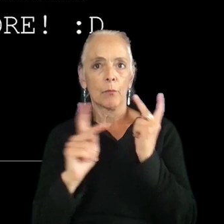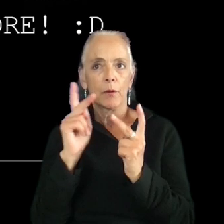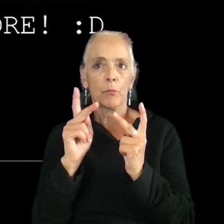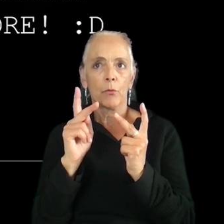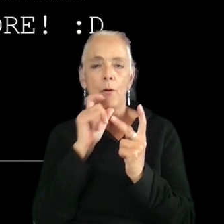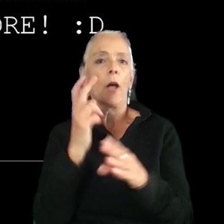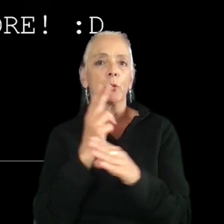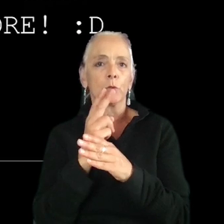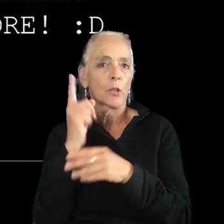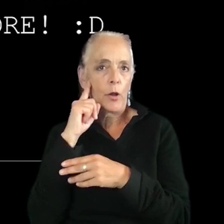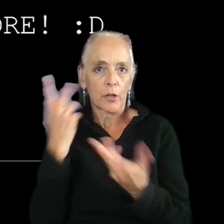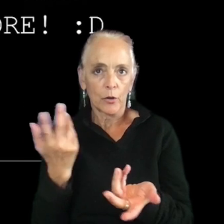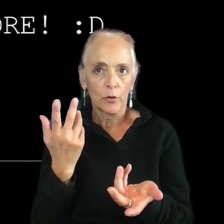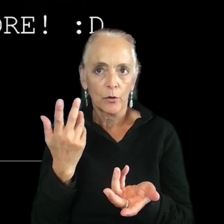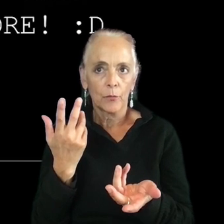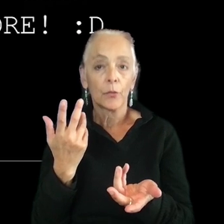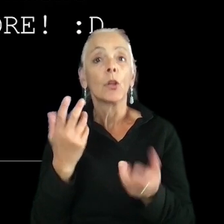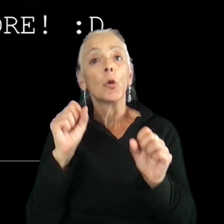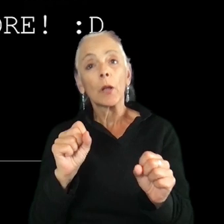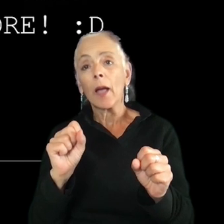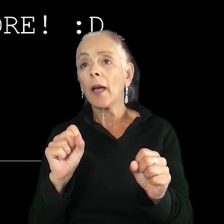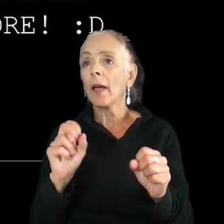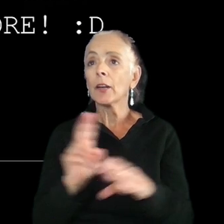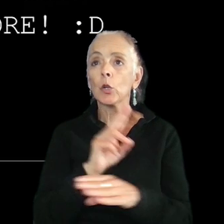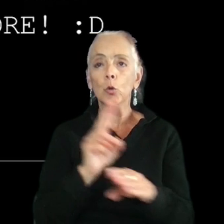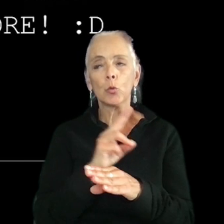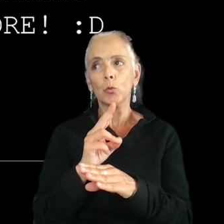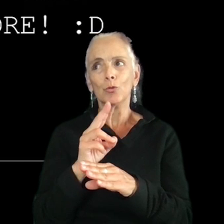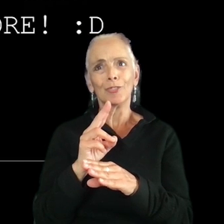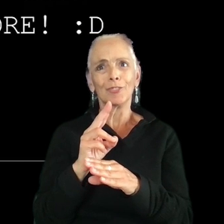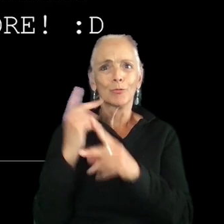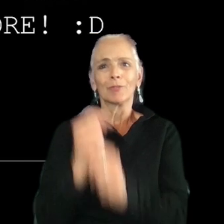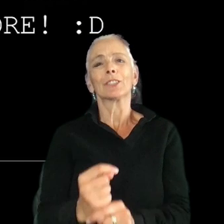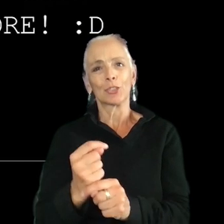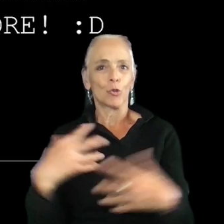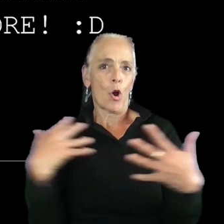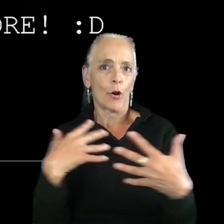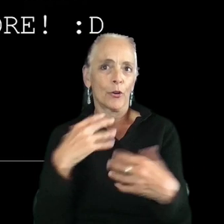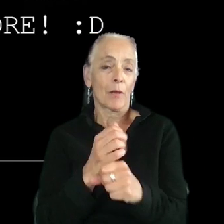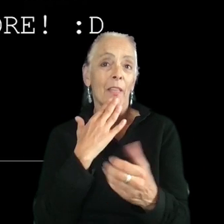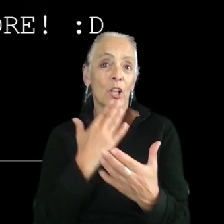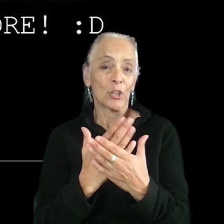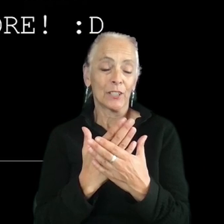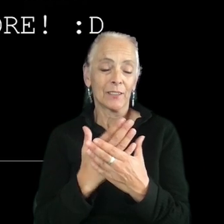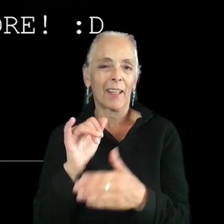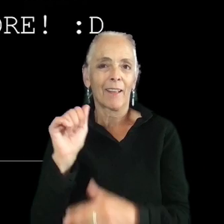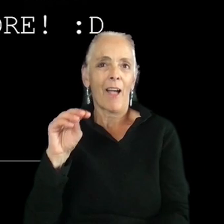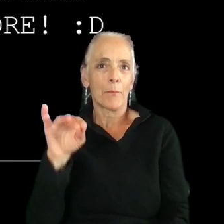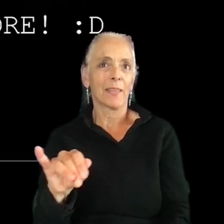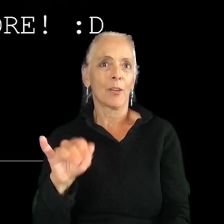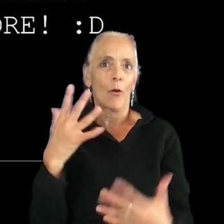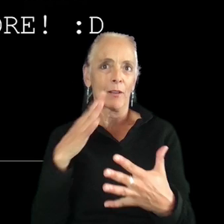audio. And you can still call upon classic horror to make this really good, as Ame has previously referenced.